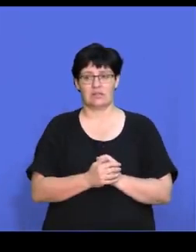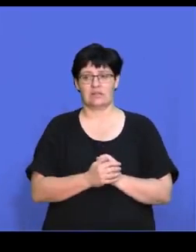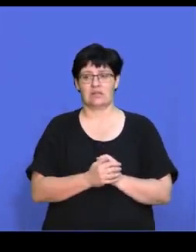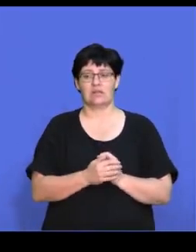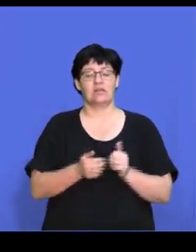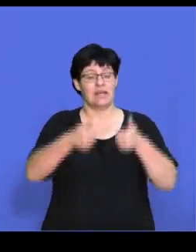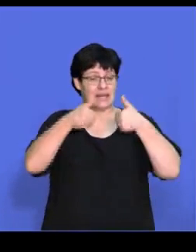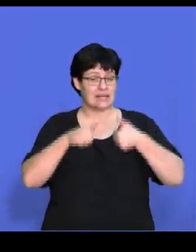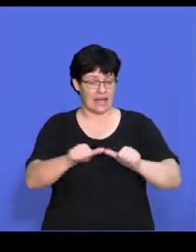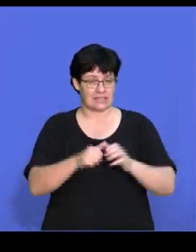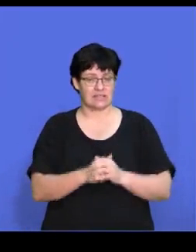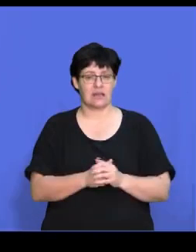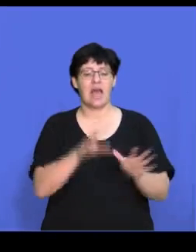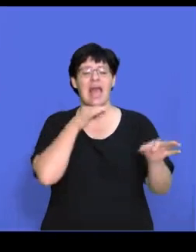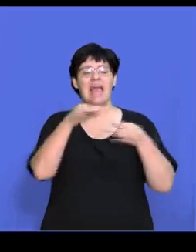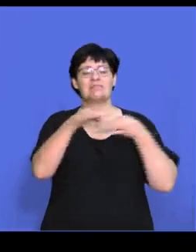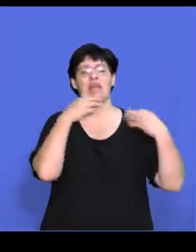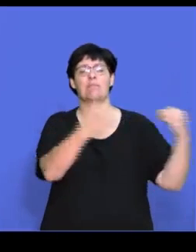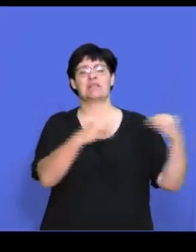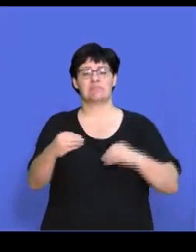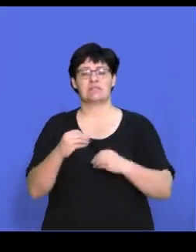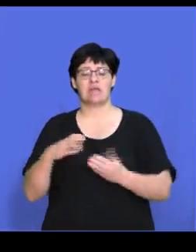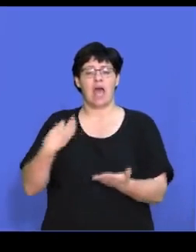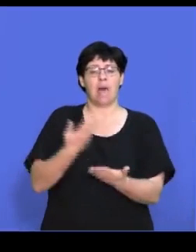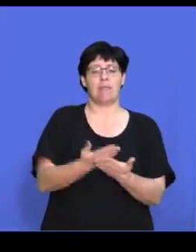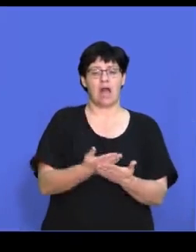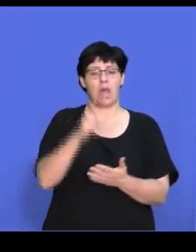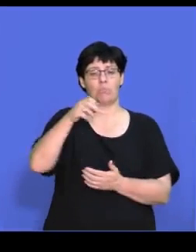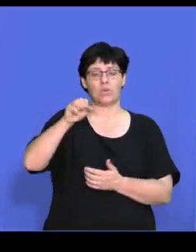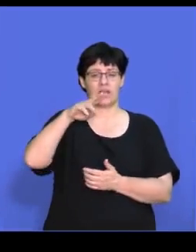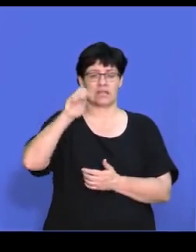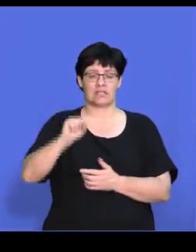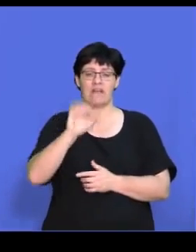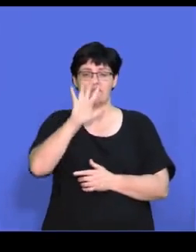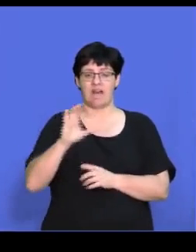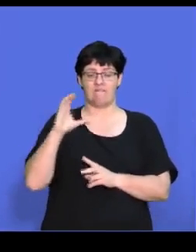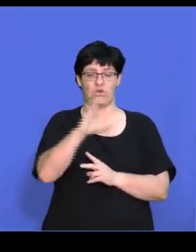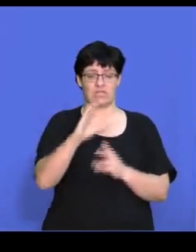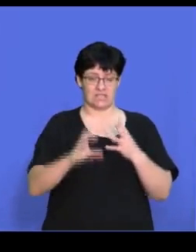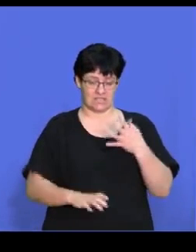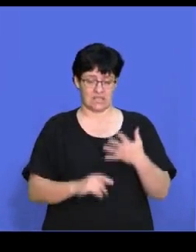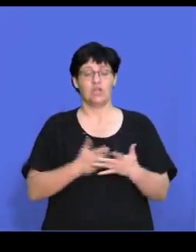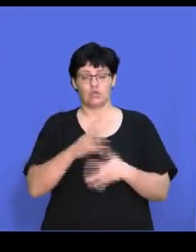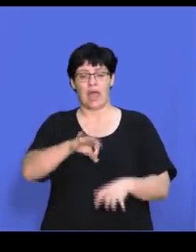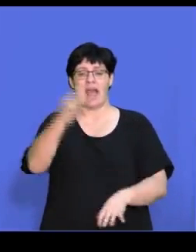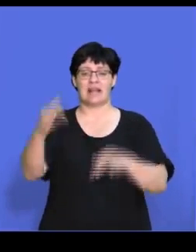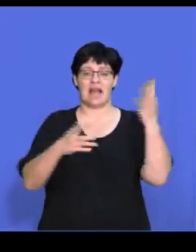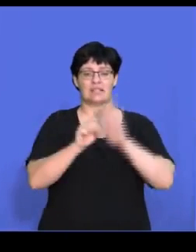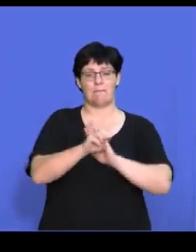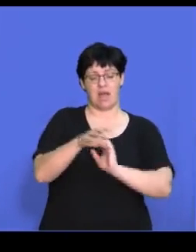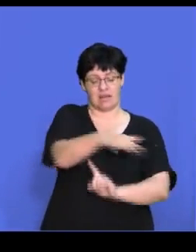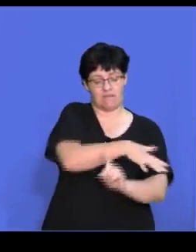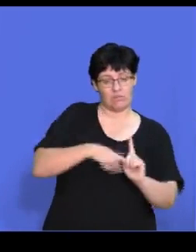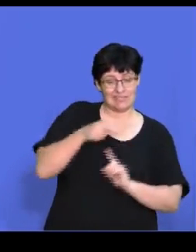And the next question is, explain how businesses could apply Porter's Fire Forces to analyse